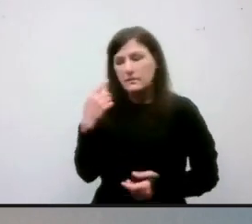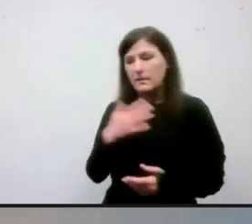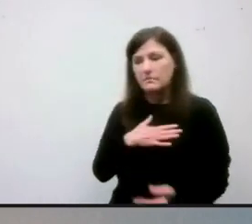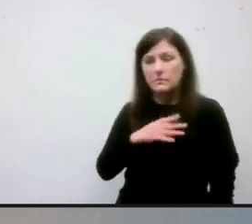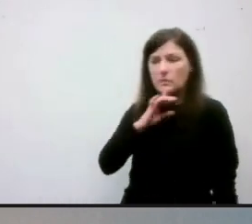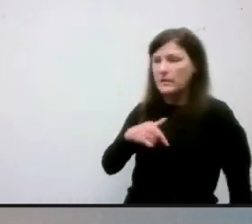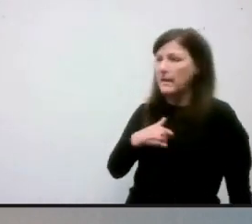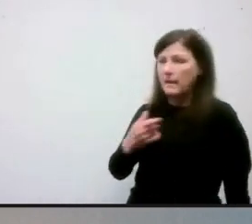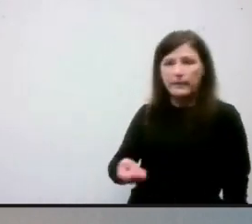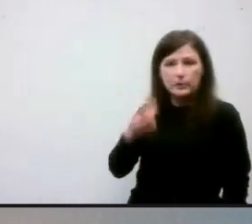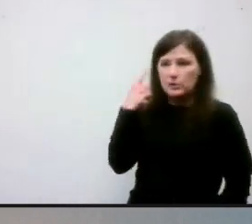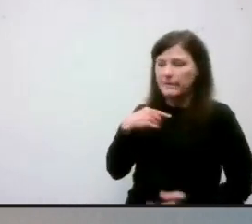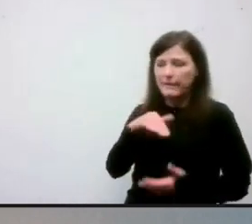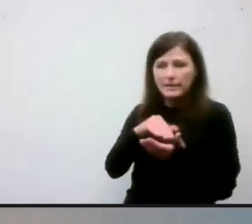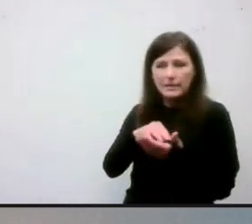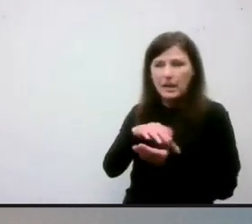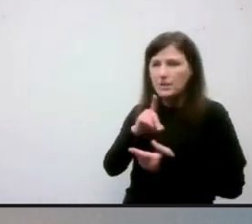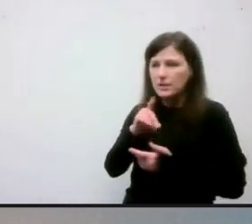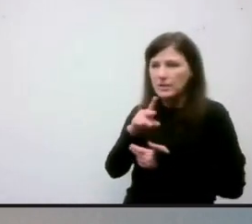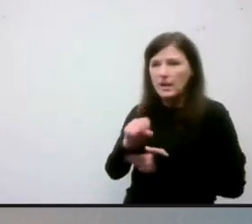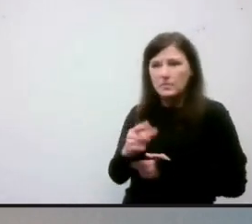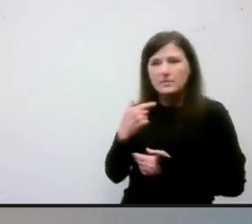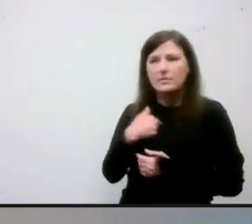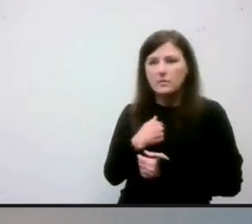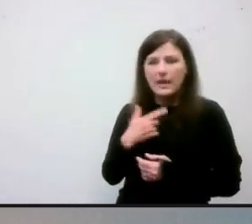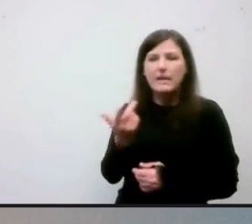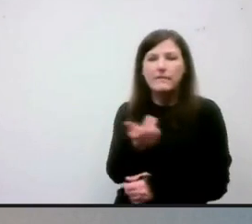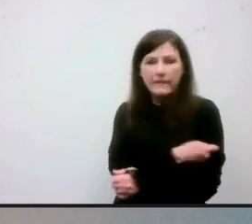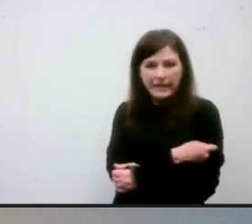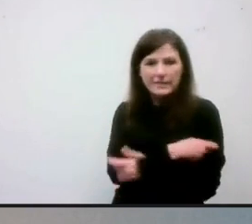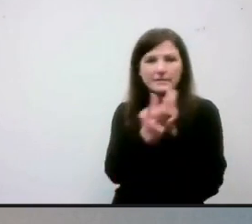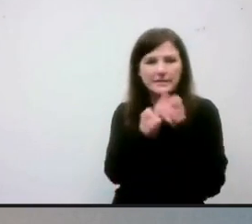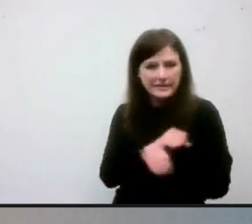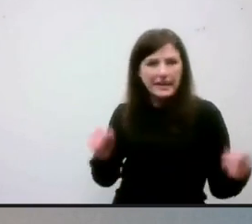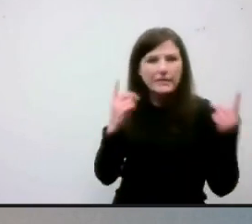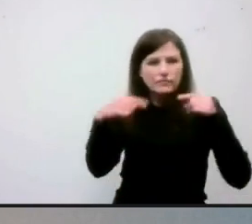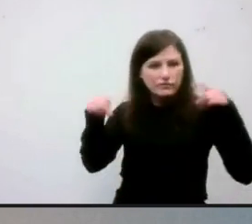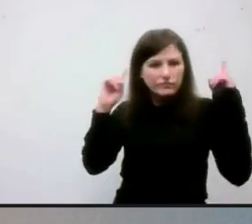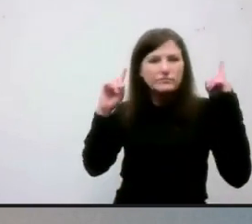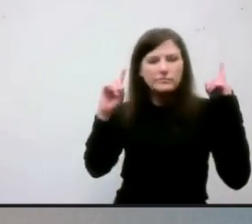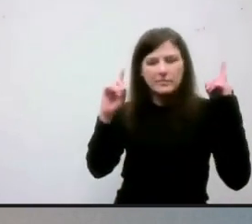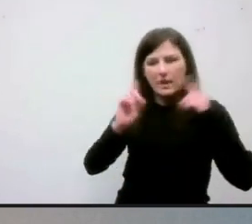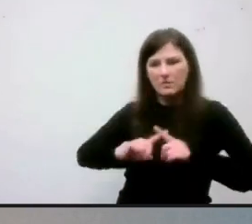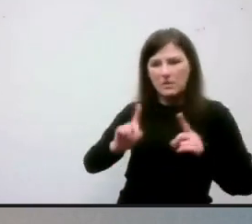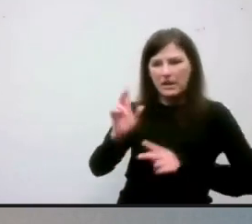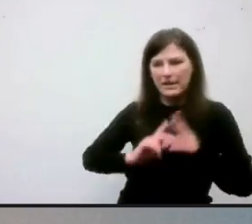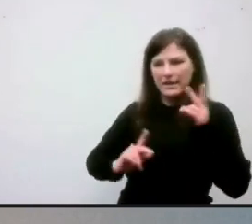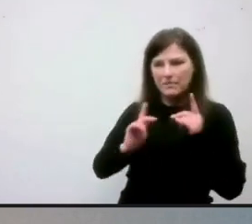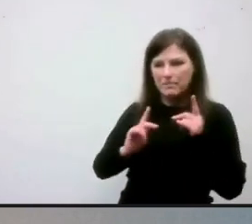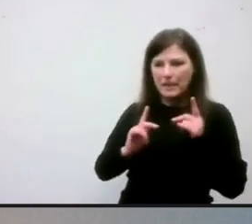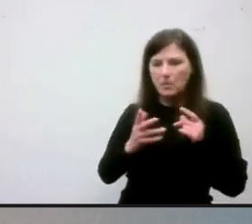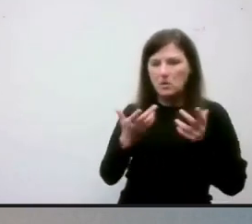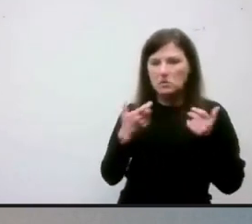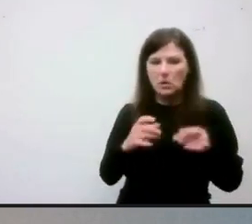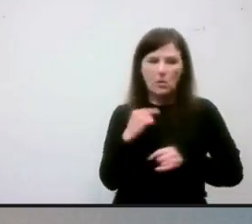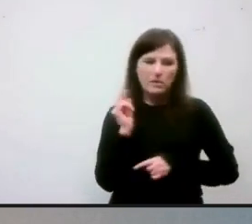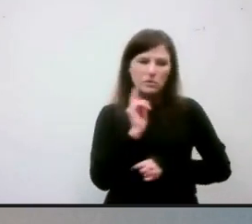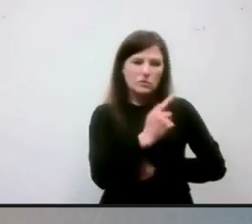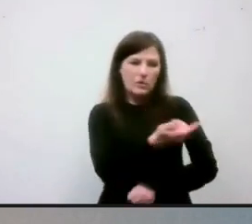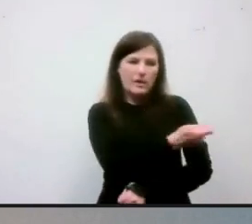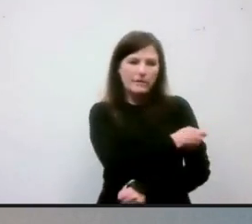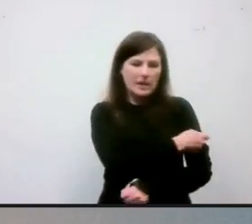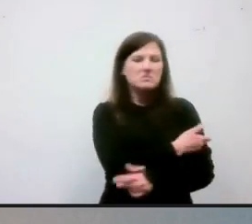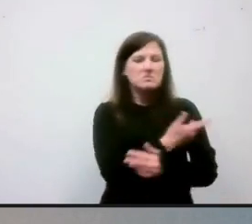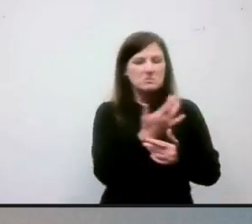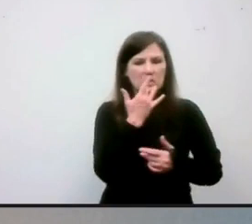Dobbs, you have a vaccine that's safe and effective. And yet people, as opposed to getting the vaccine, want to